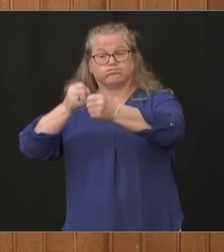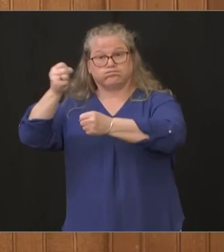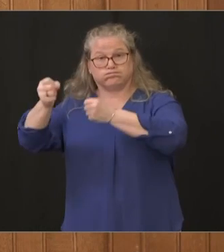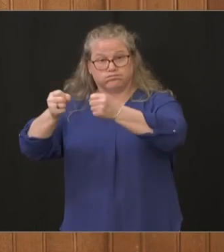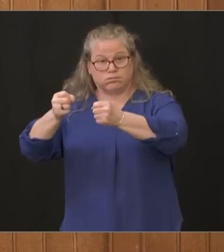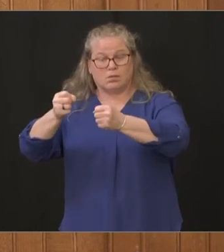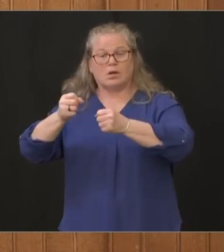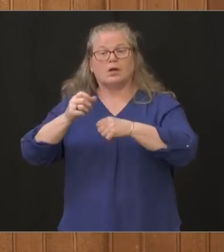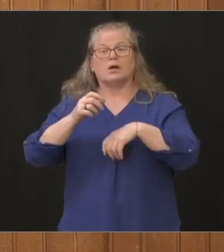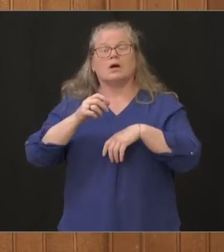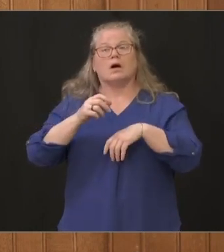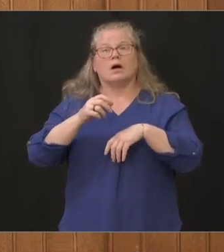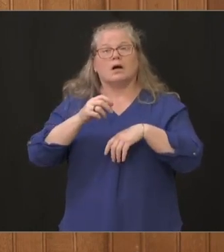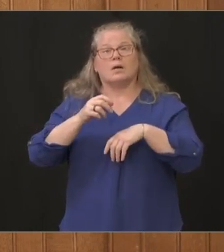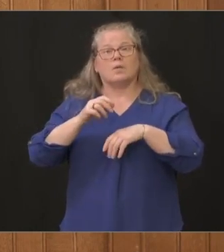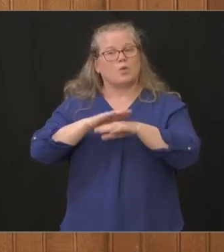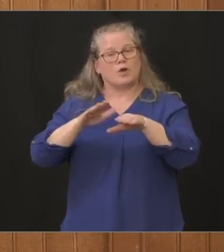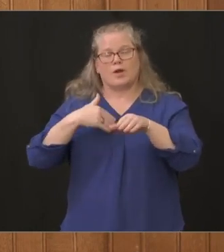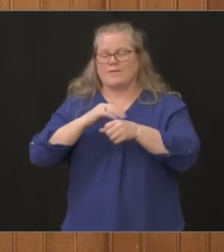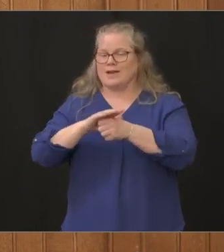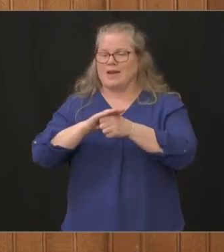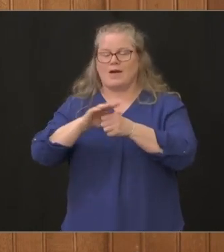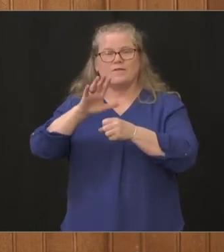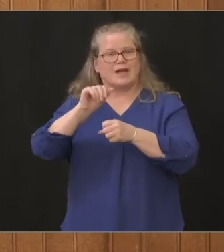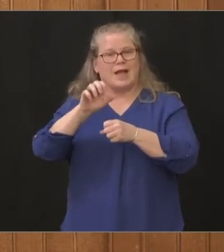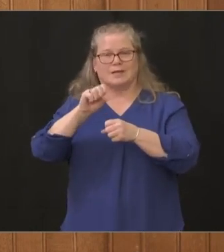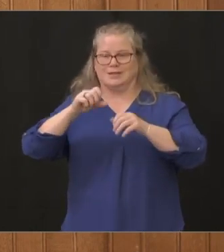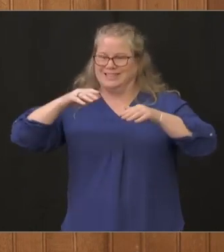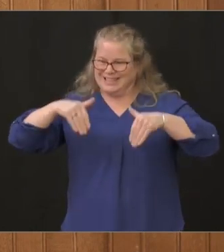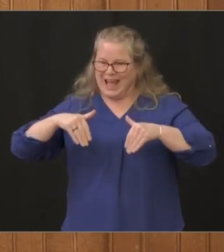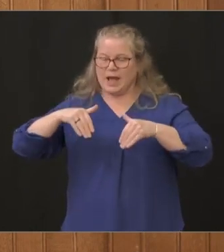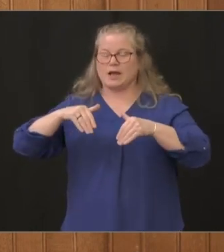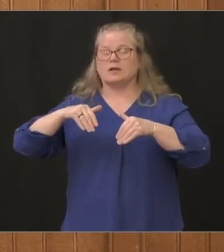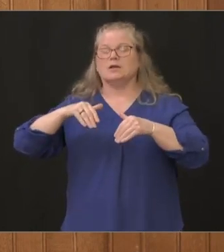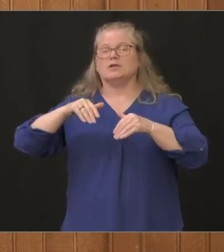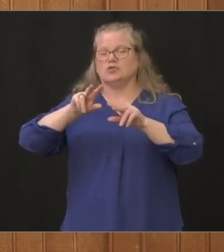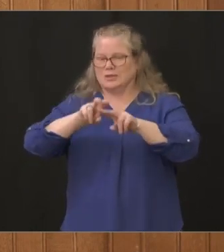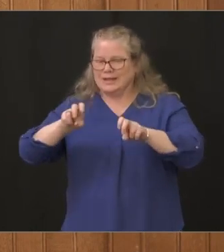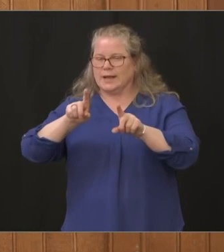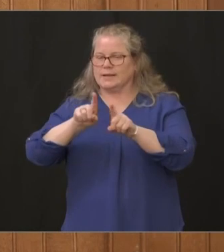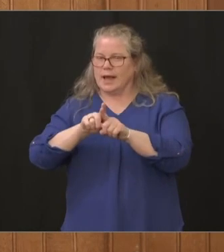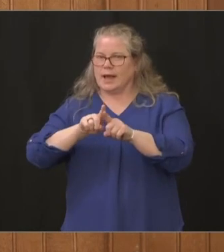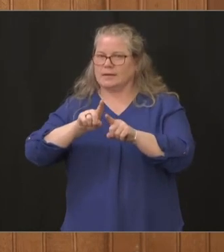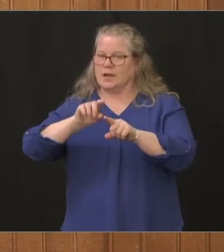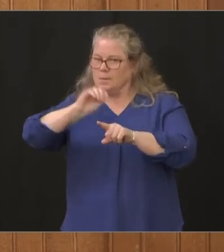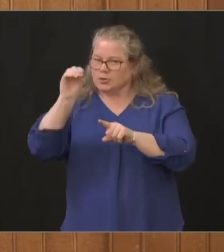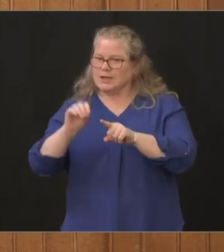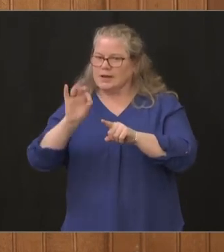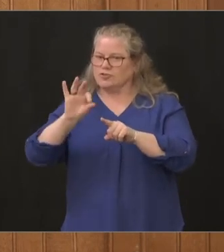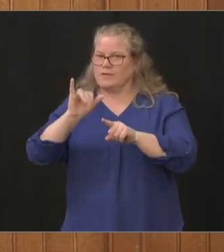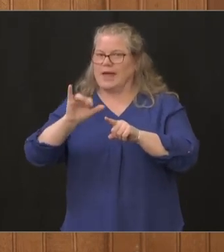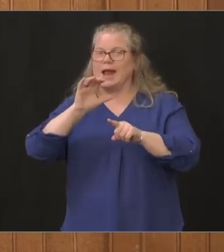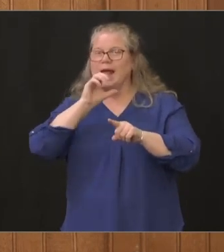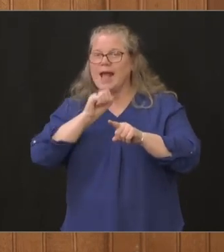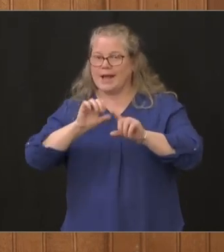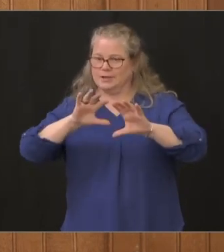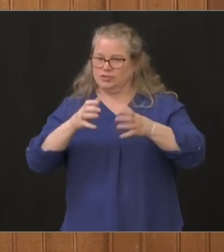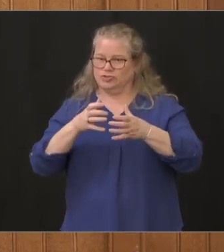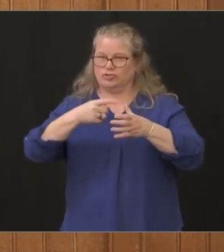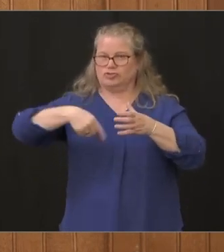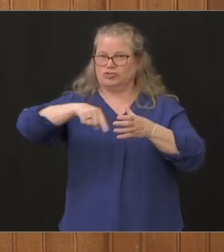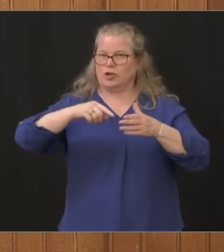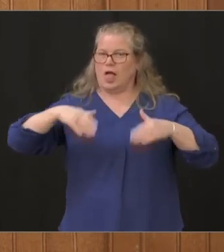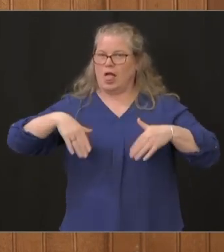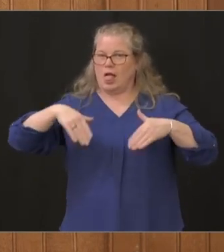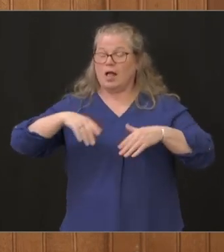cases unfortunately where we can start to assess them as a percentage of the population of that age cohort and you know what we're seeing